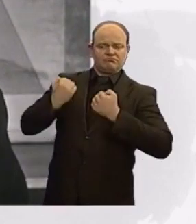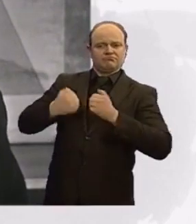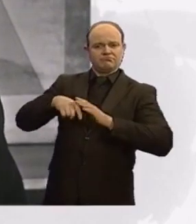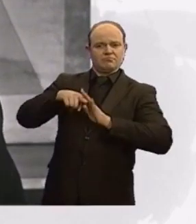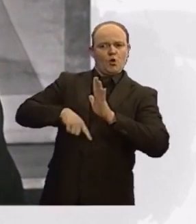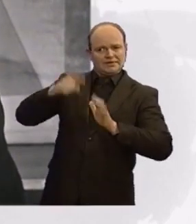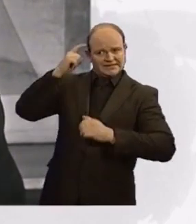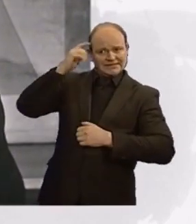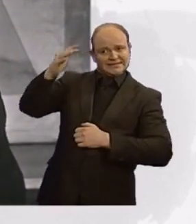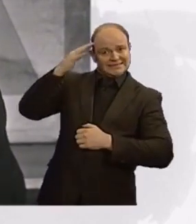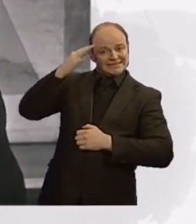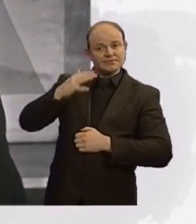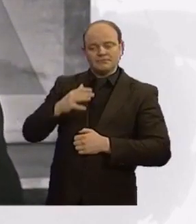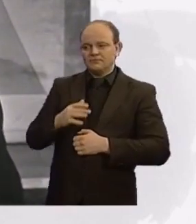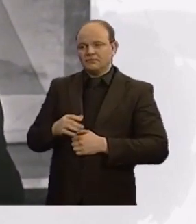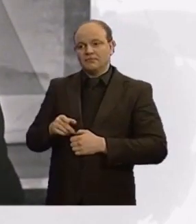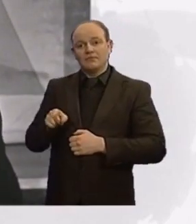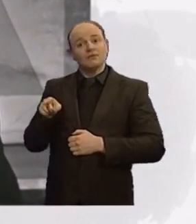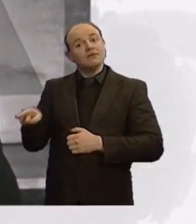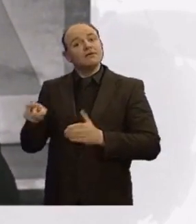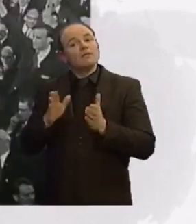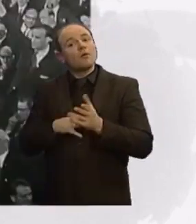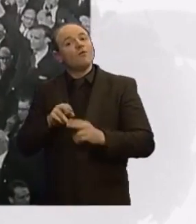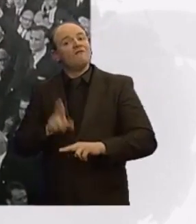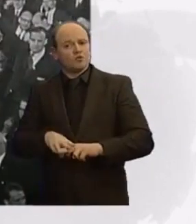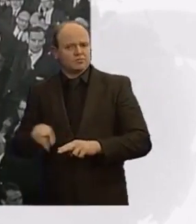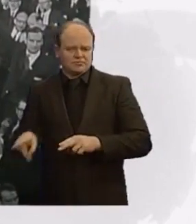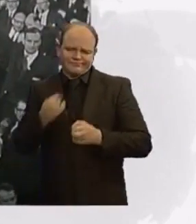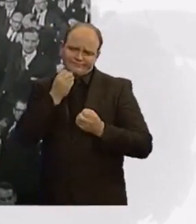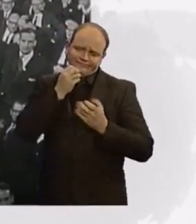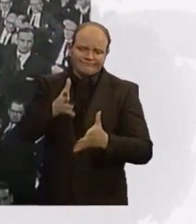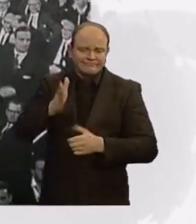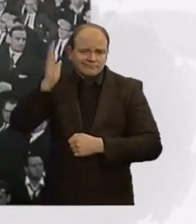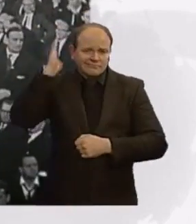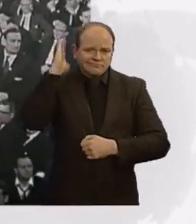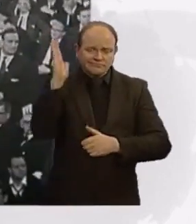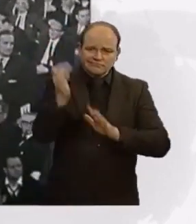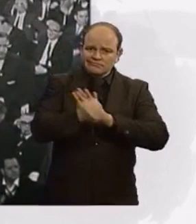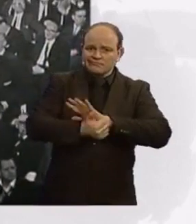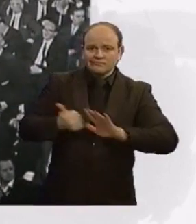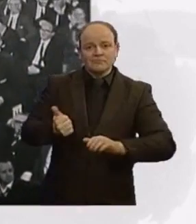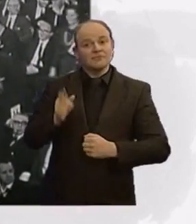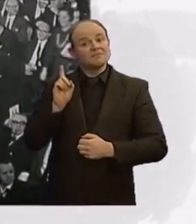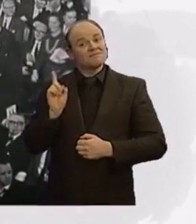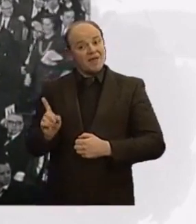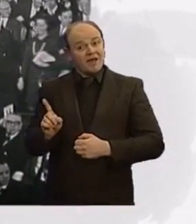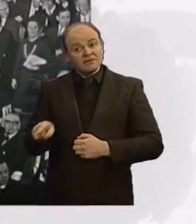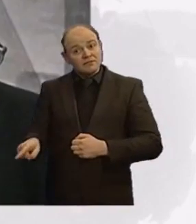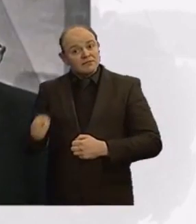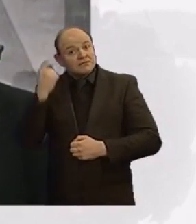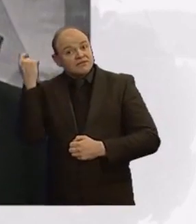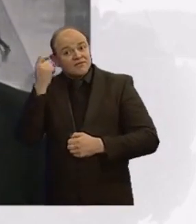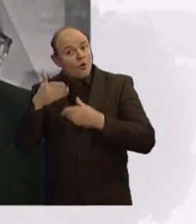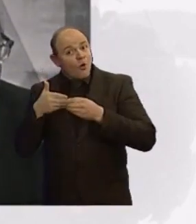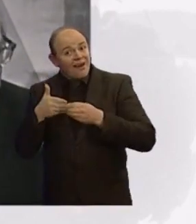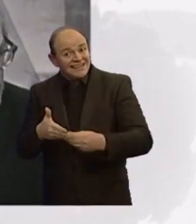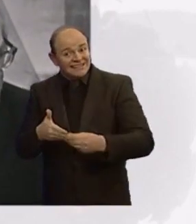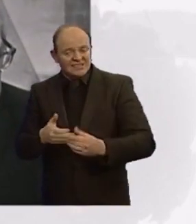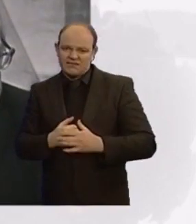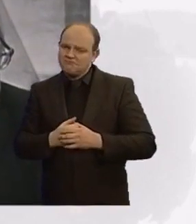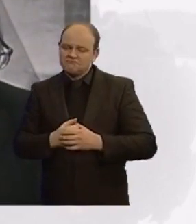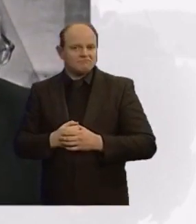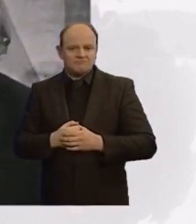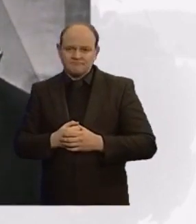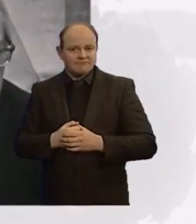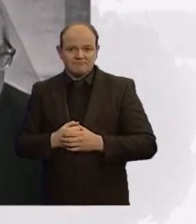was one of the greatest platform orators of the 20th century. Yet he was also among the Labour Party's least successful leaders, presiding over its